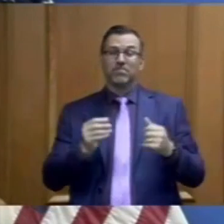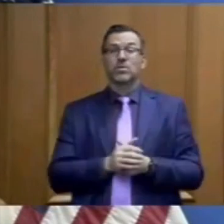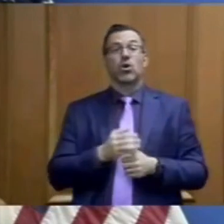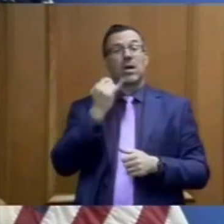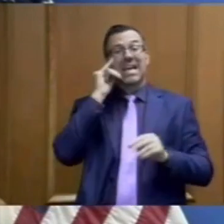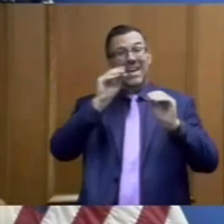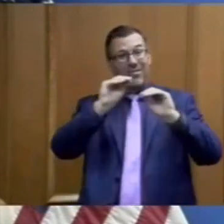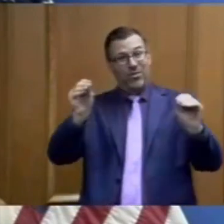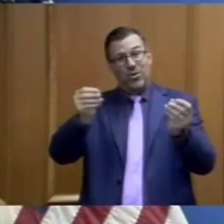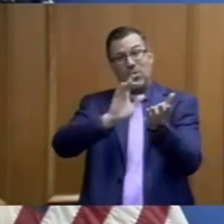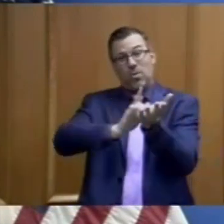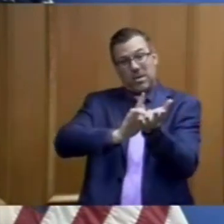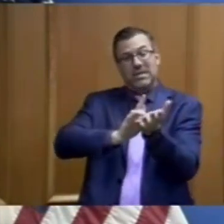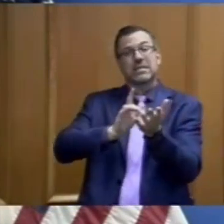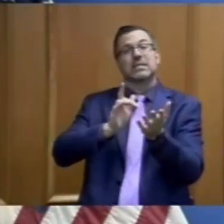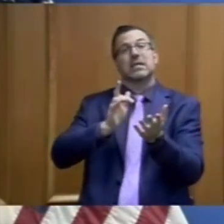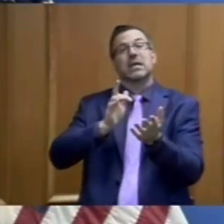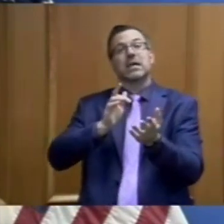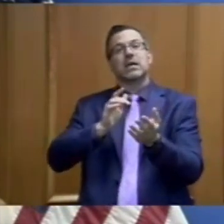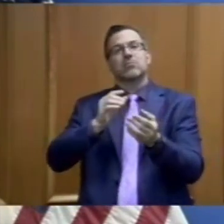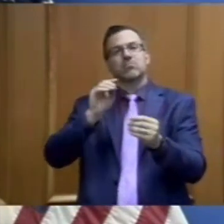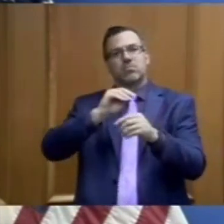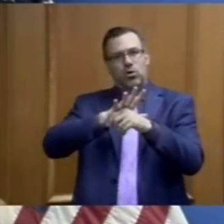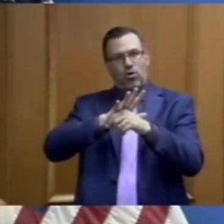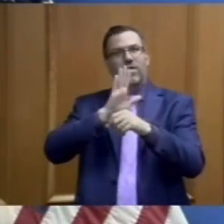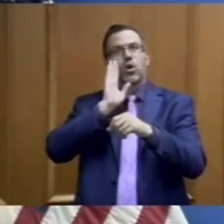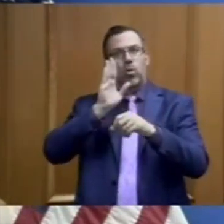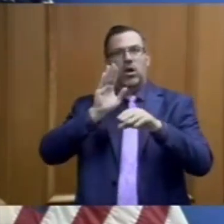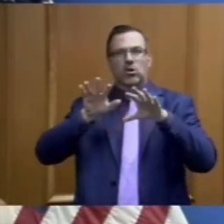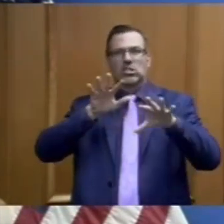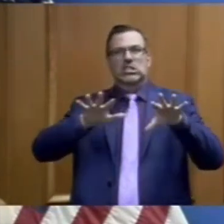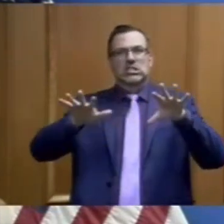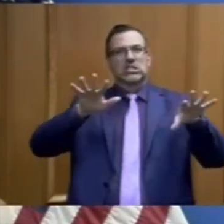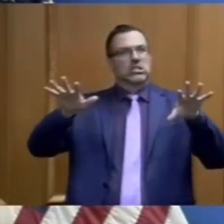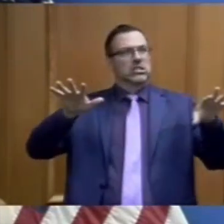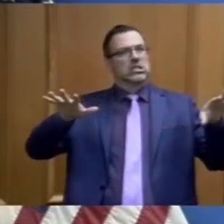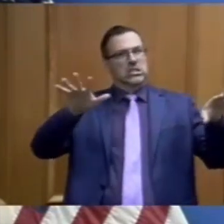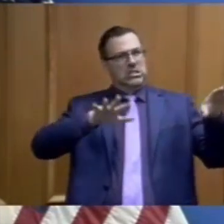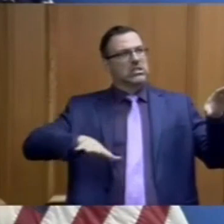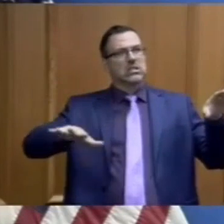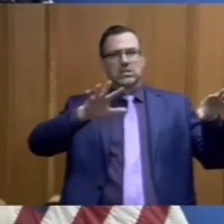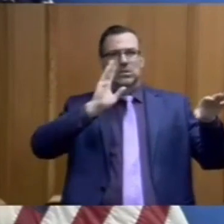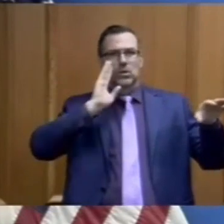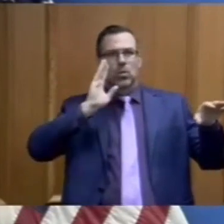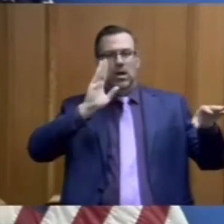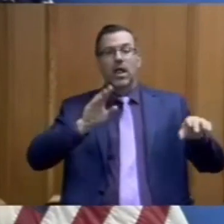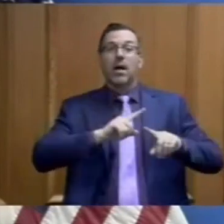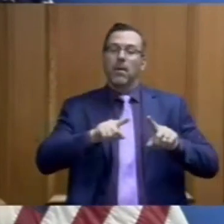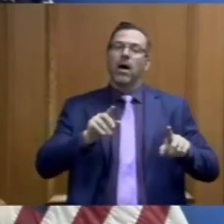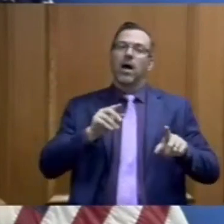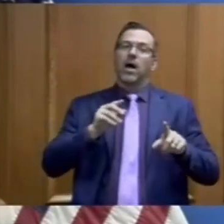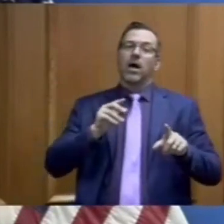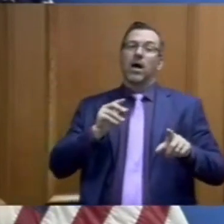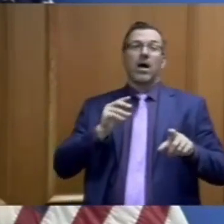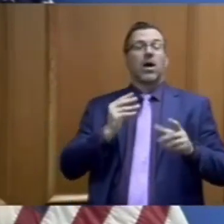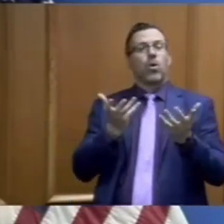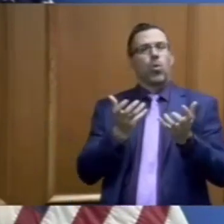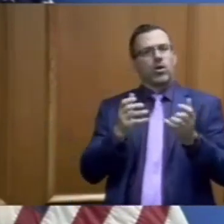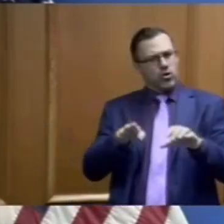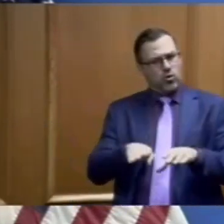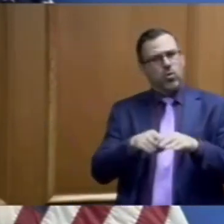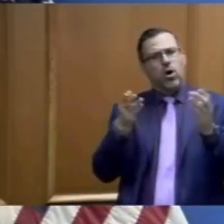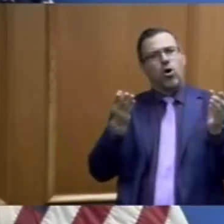society out there. But the message is that we can begin to open businesses and remain